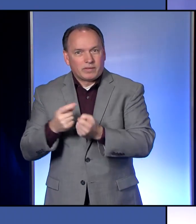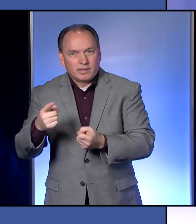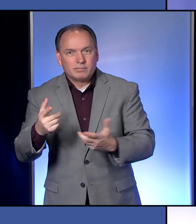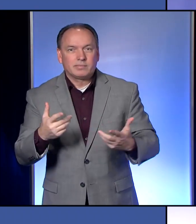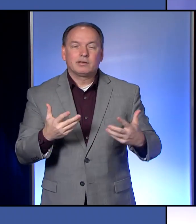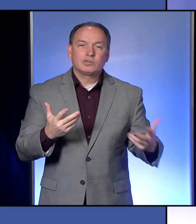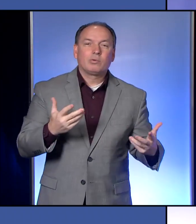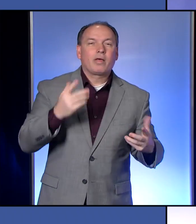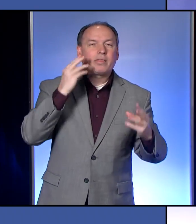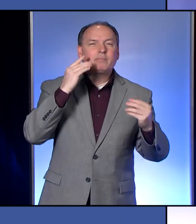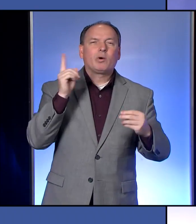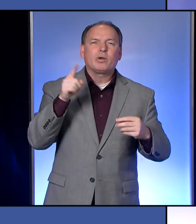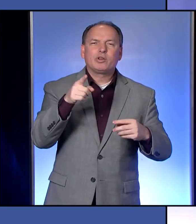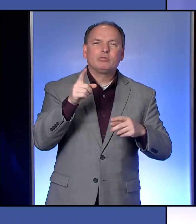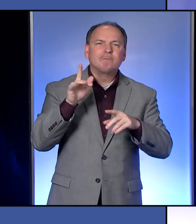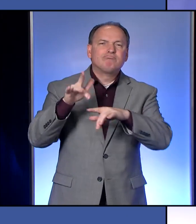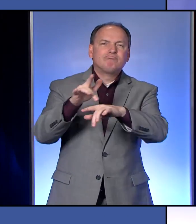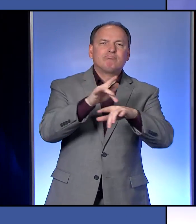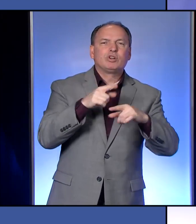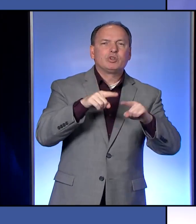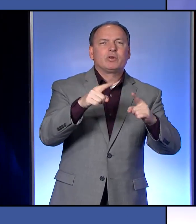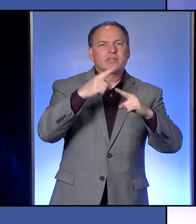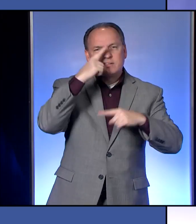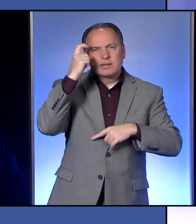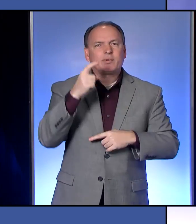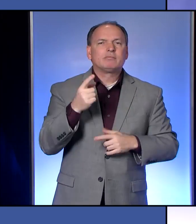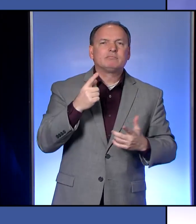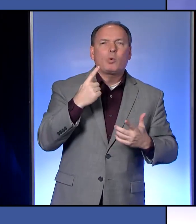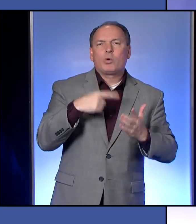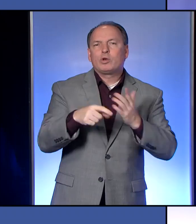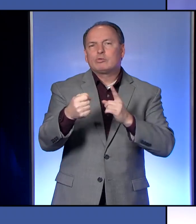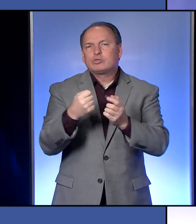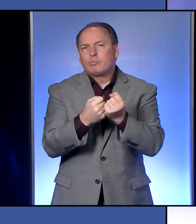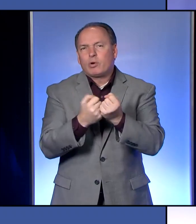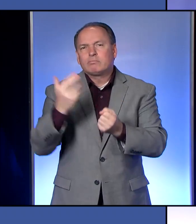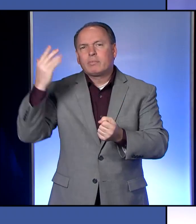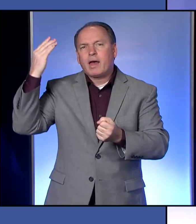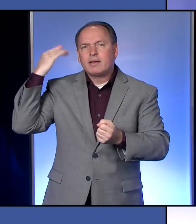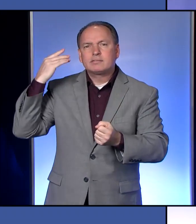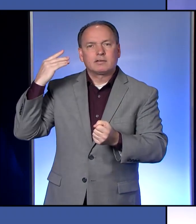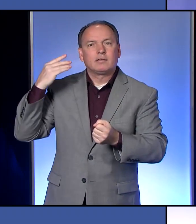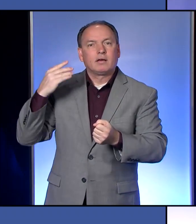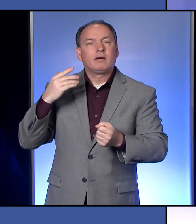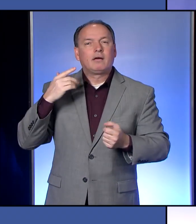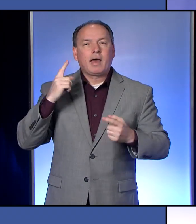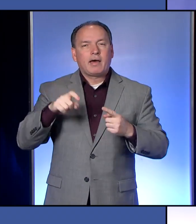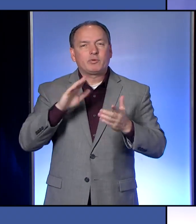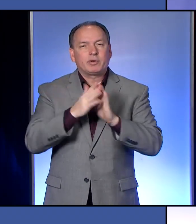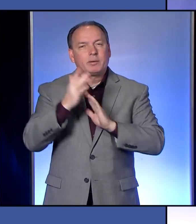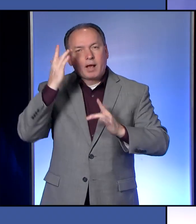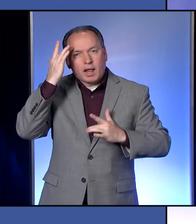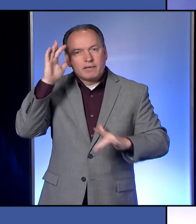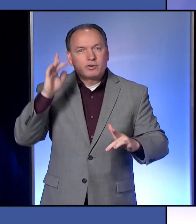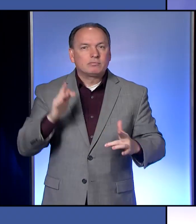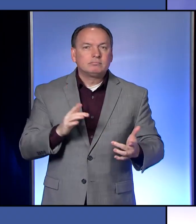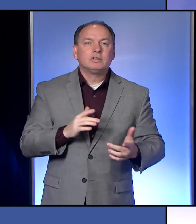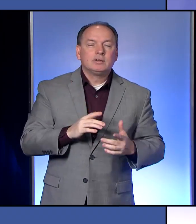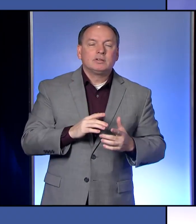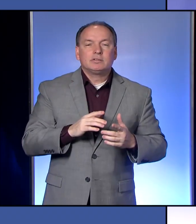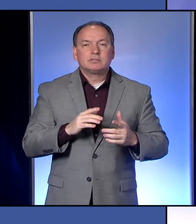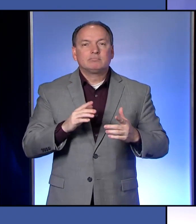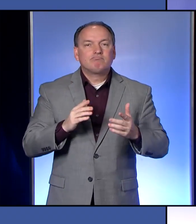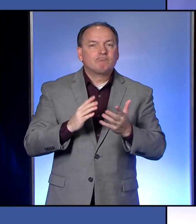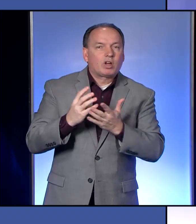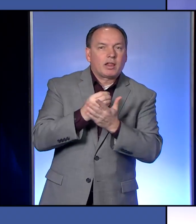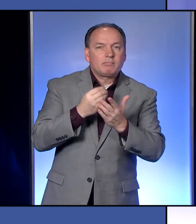about where you go in the summer. Think about those organizations you support. They're going to have to get clever and figure out new ways to raise money too. And I know many